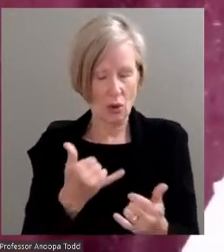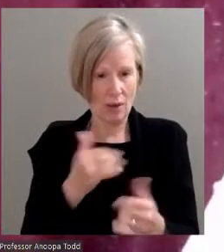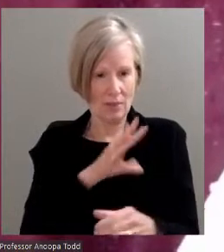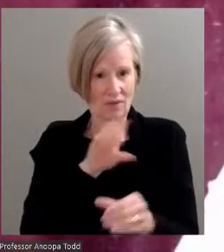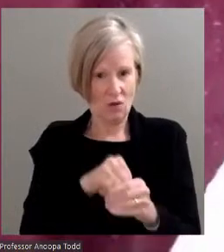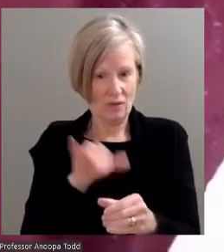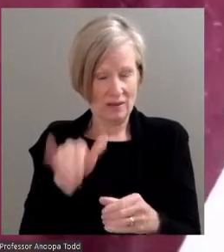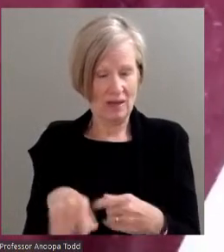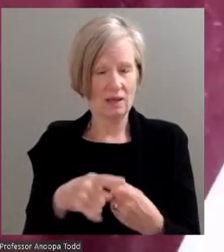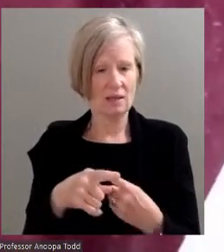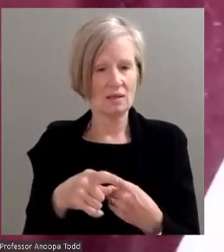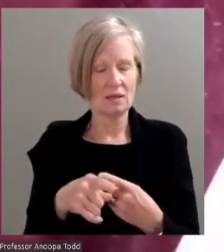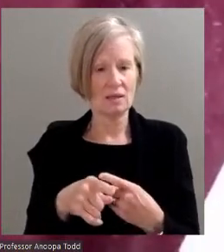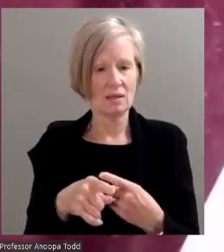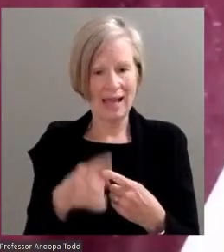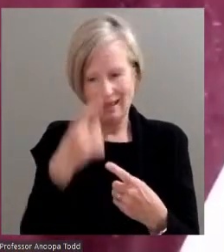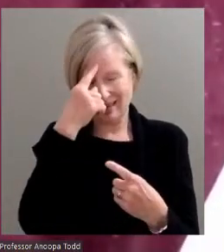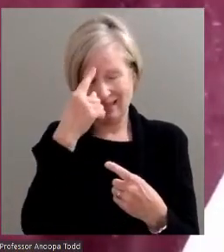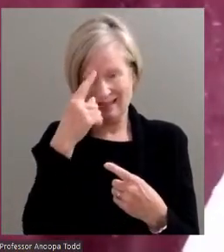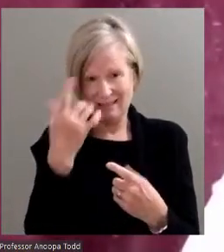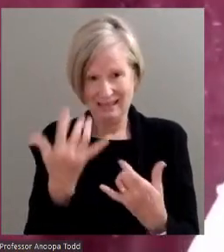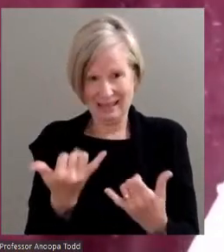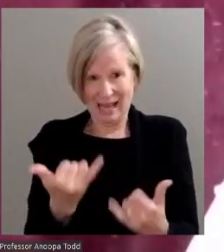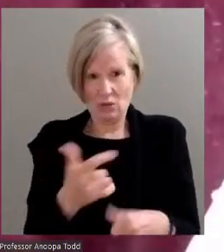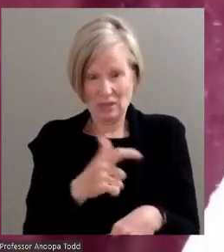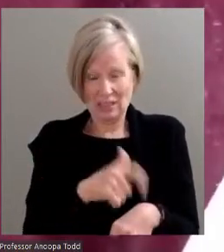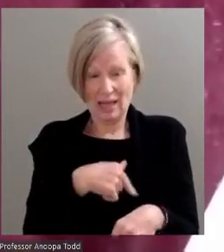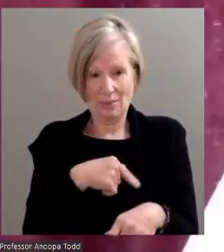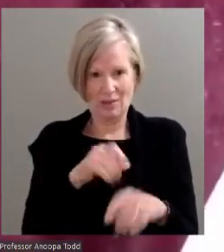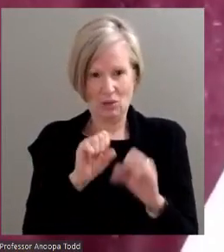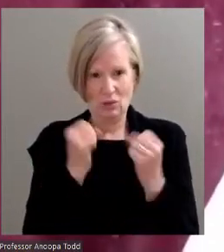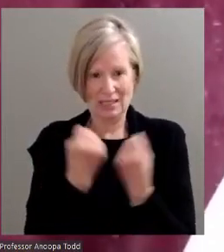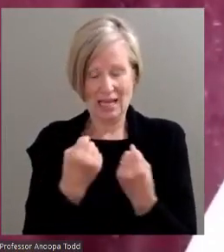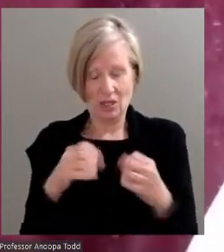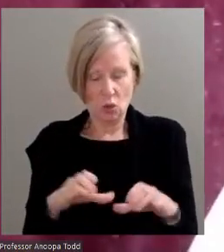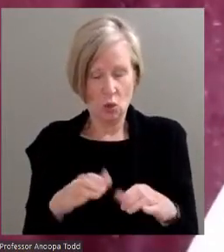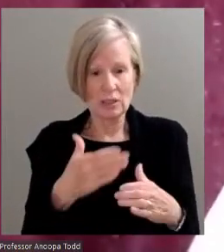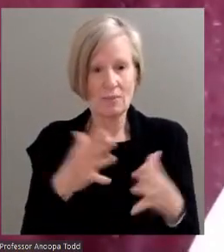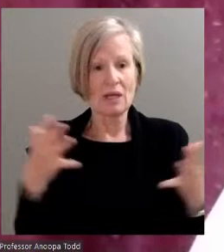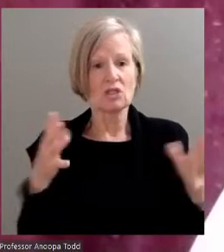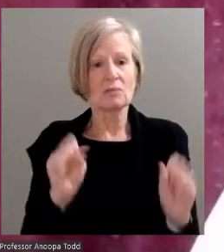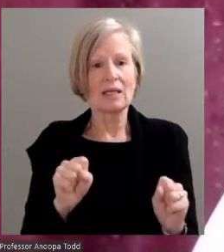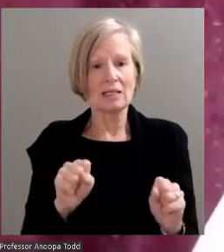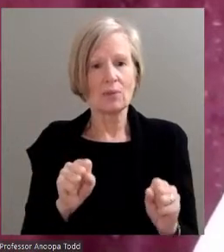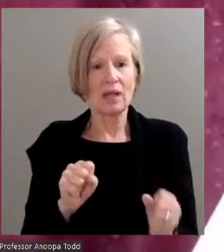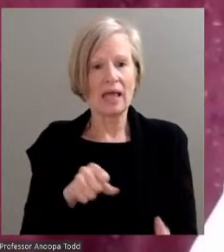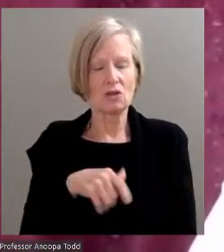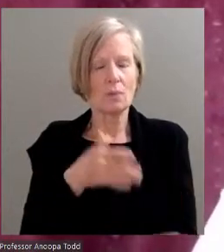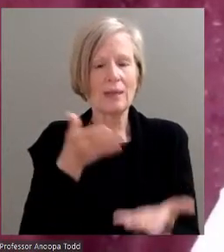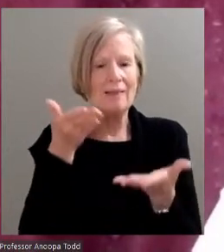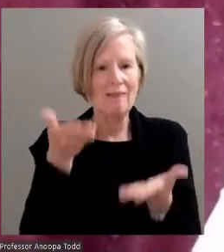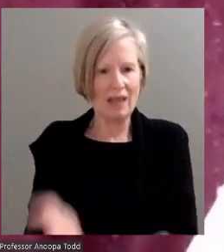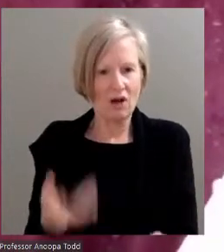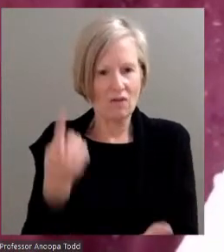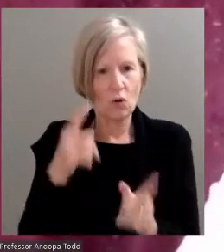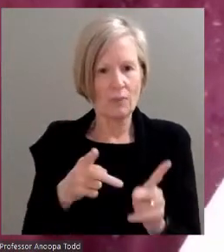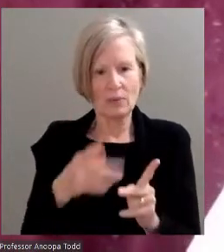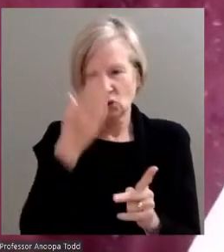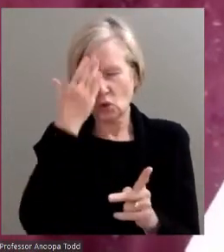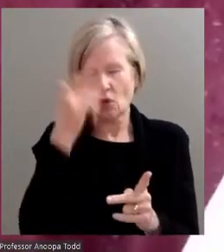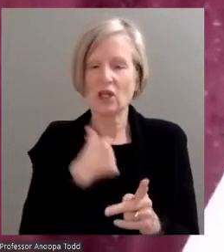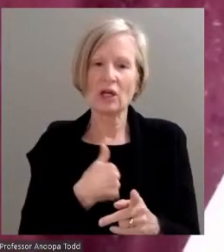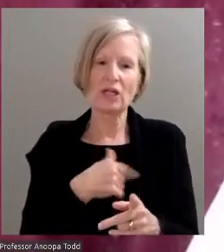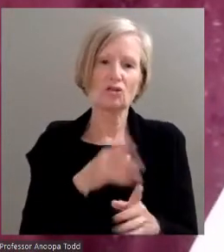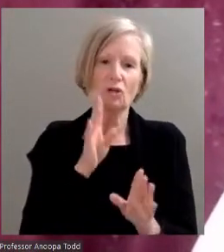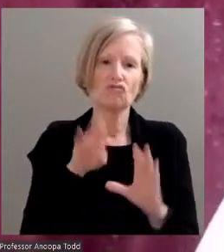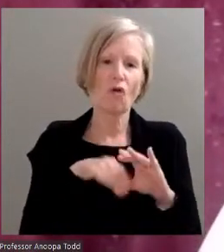this is the way to go in this type of society to do as much as you can and to be present so people know that you're not just talking the talk, but you're